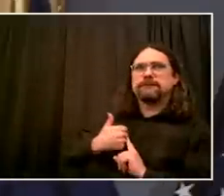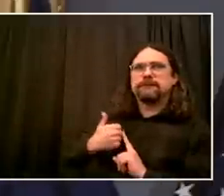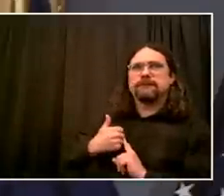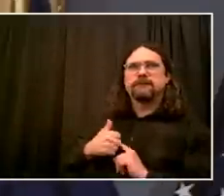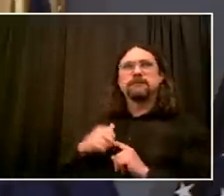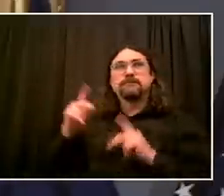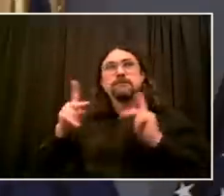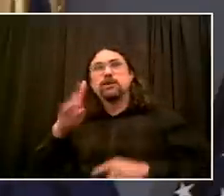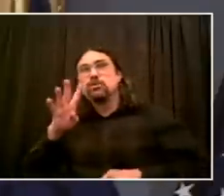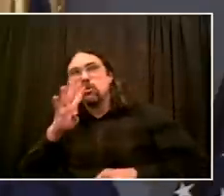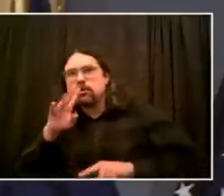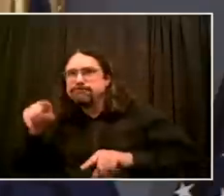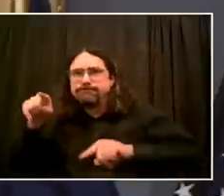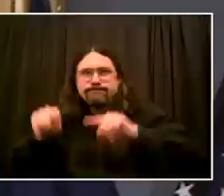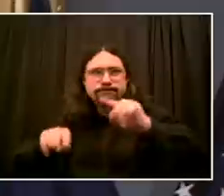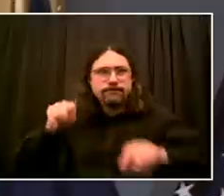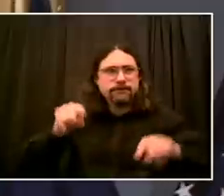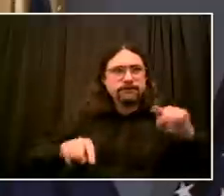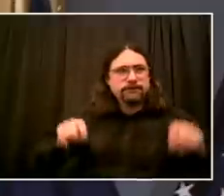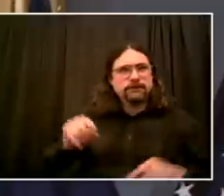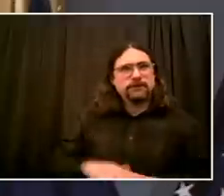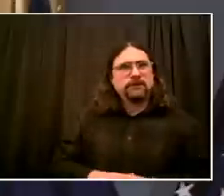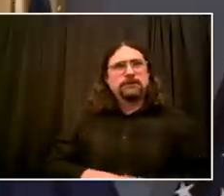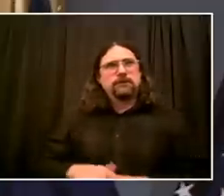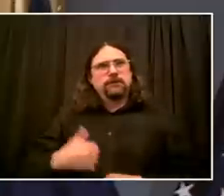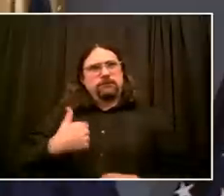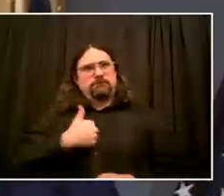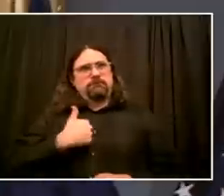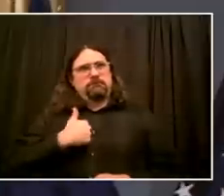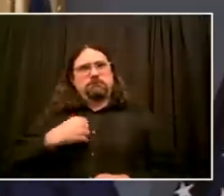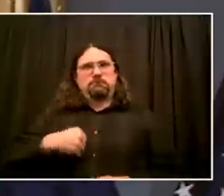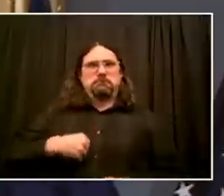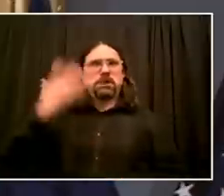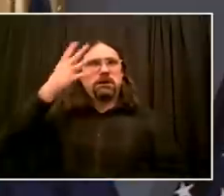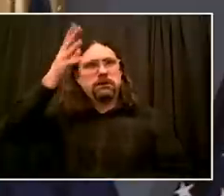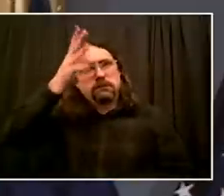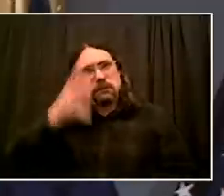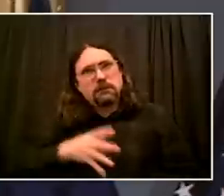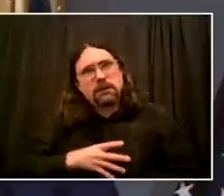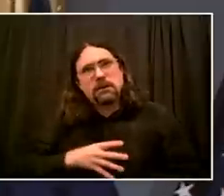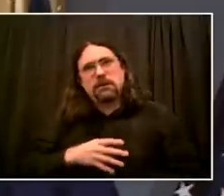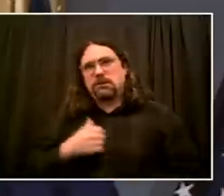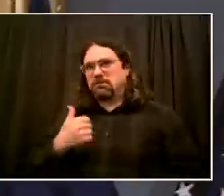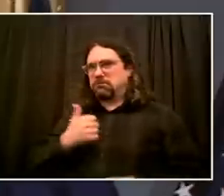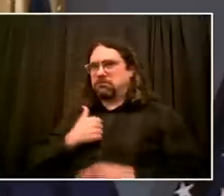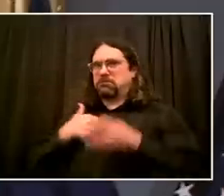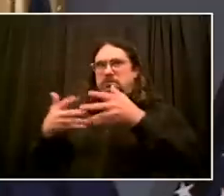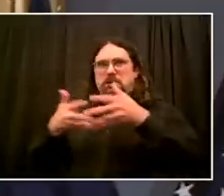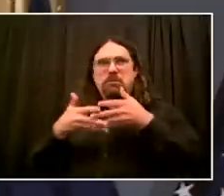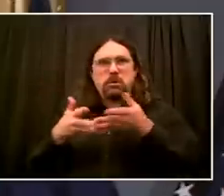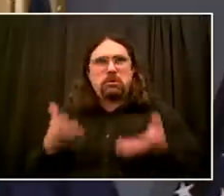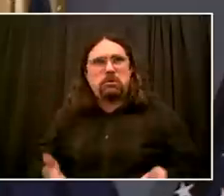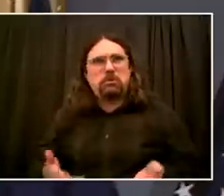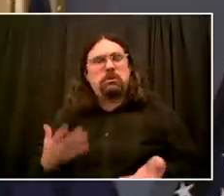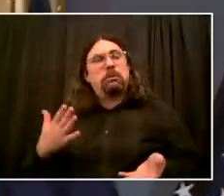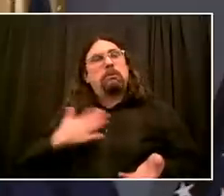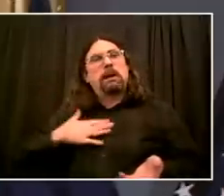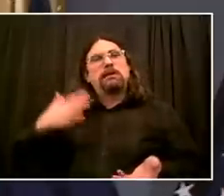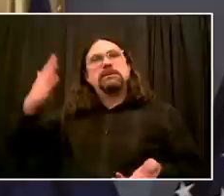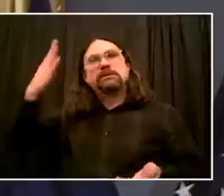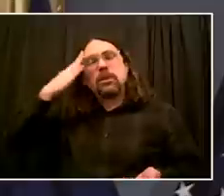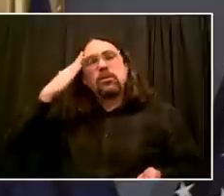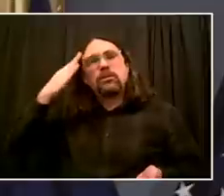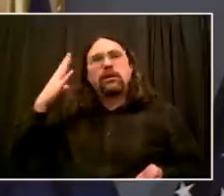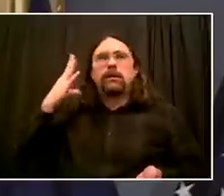color, acknowledging my own gaps in understanding, acknowledging my own privilege, and recognizing that change has to come from